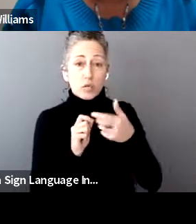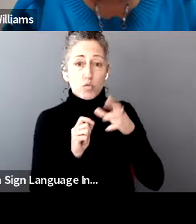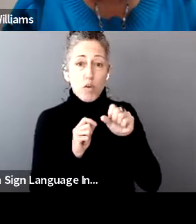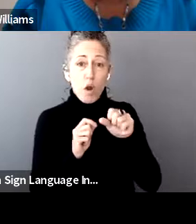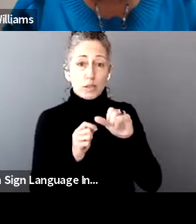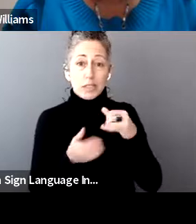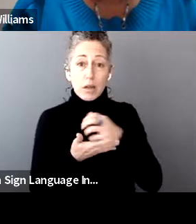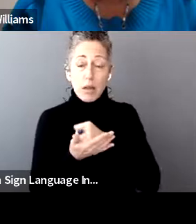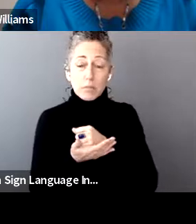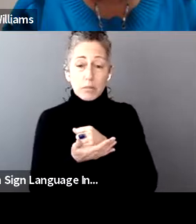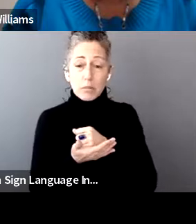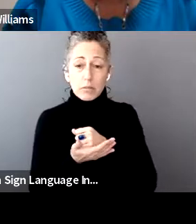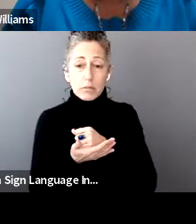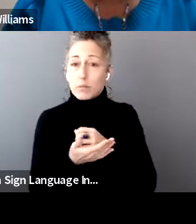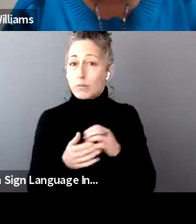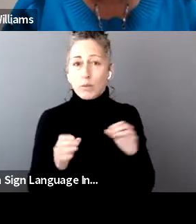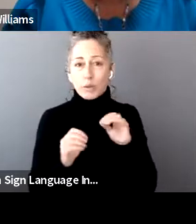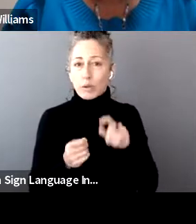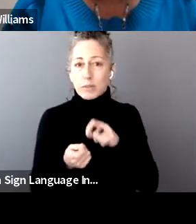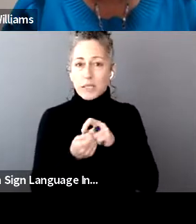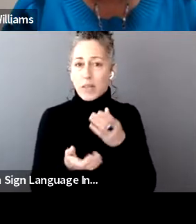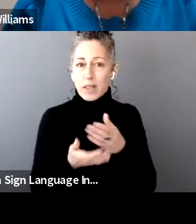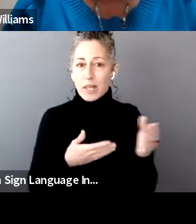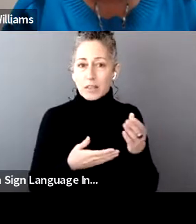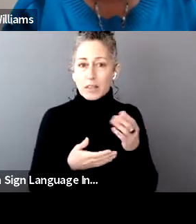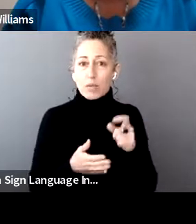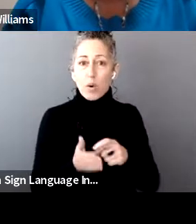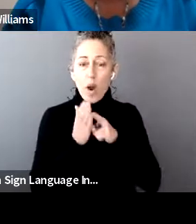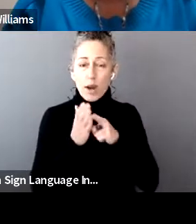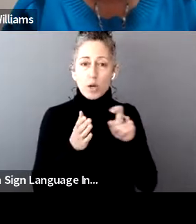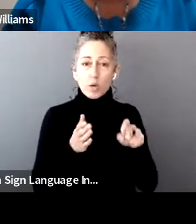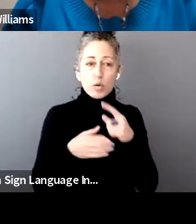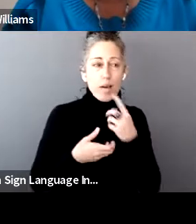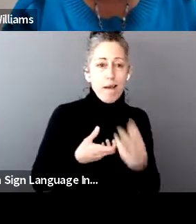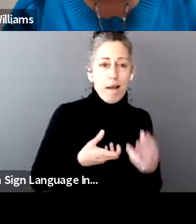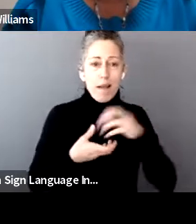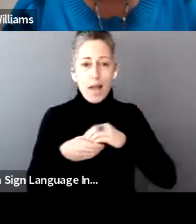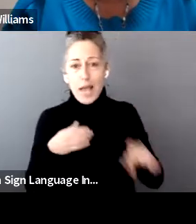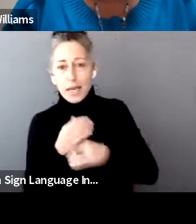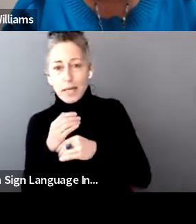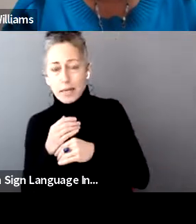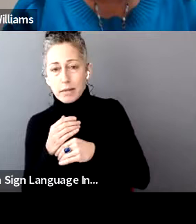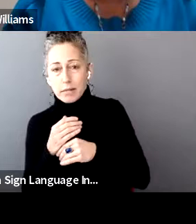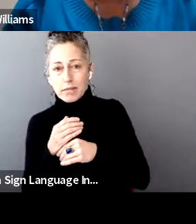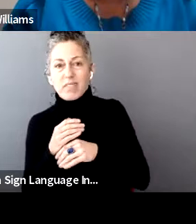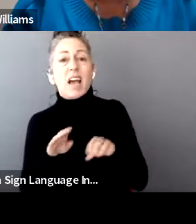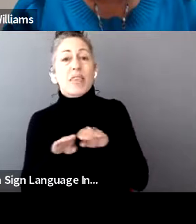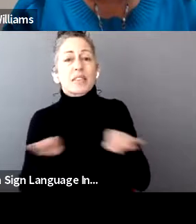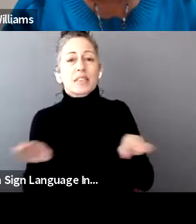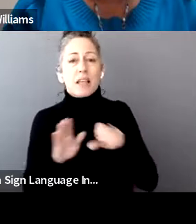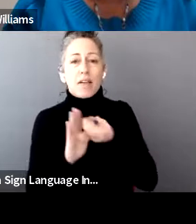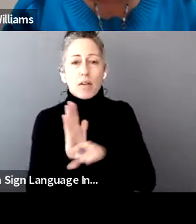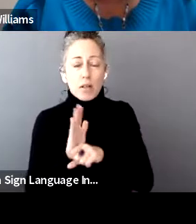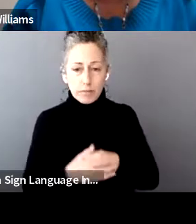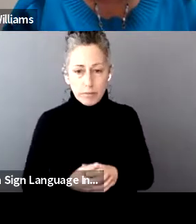provisions in our tax law currently to add that back in. So it will not be taxable at the state level if it's not included in